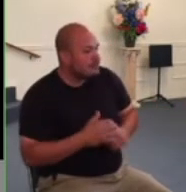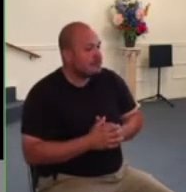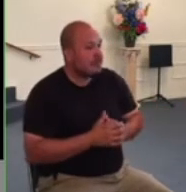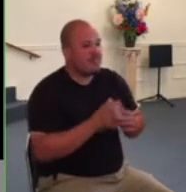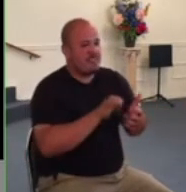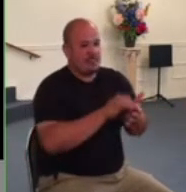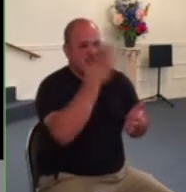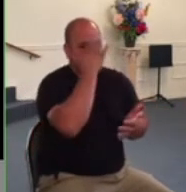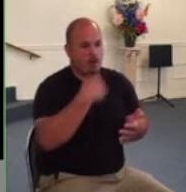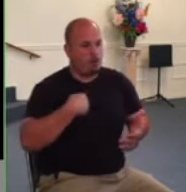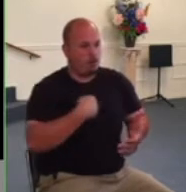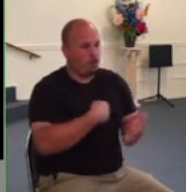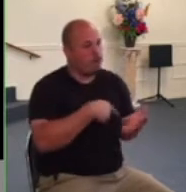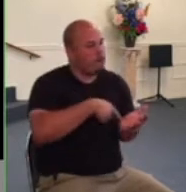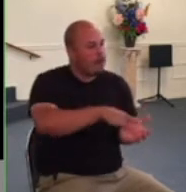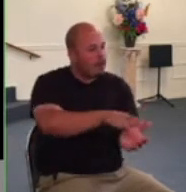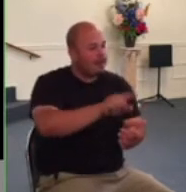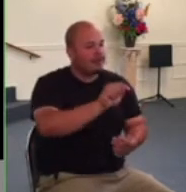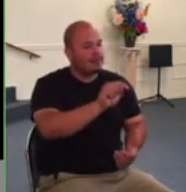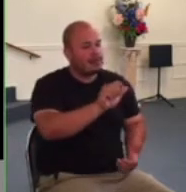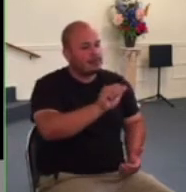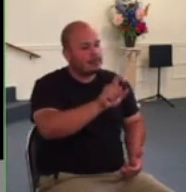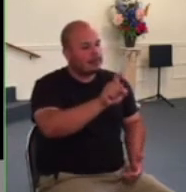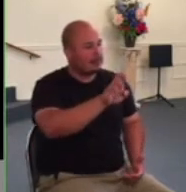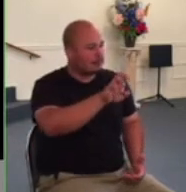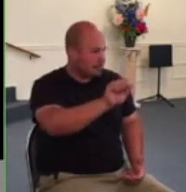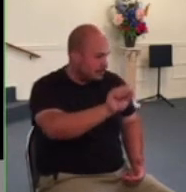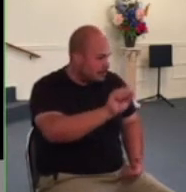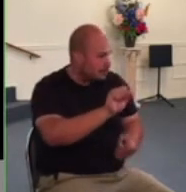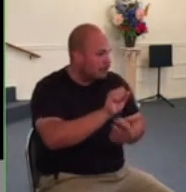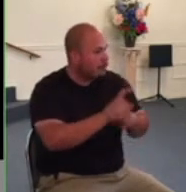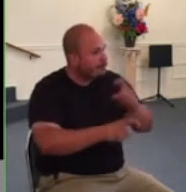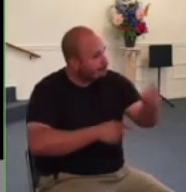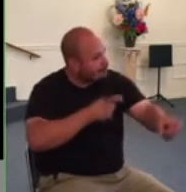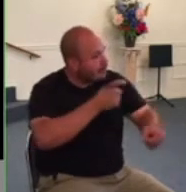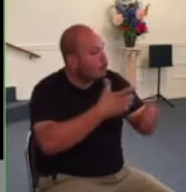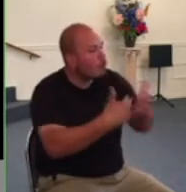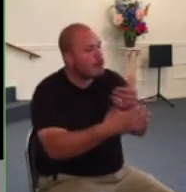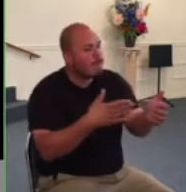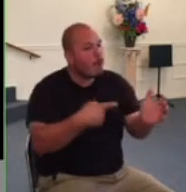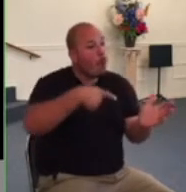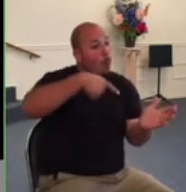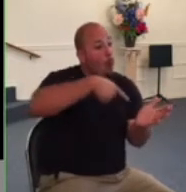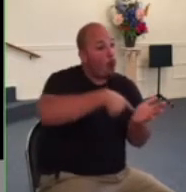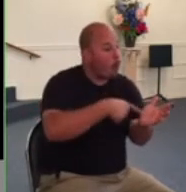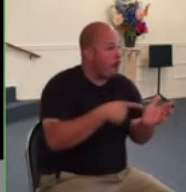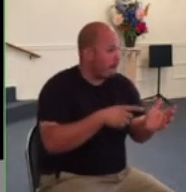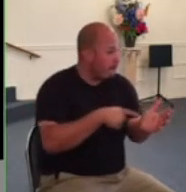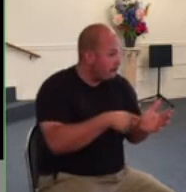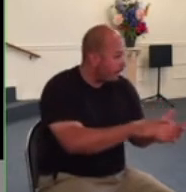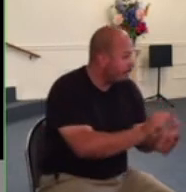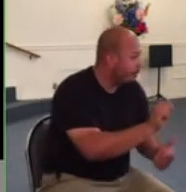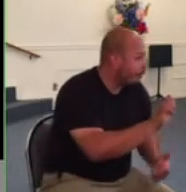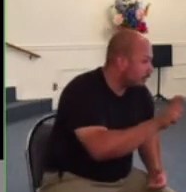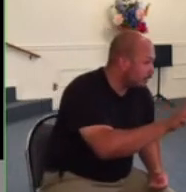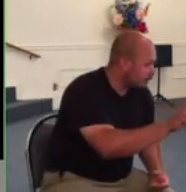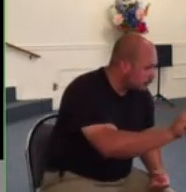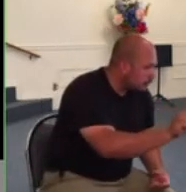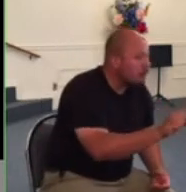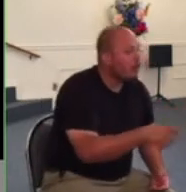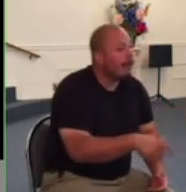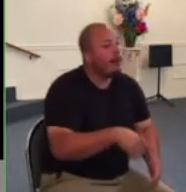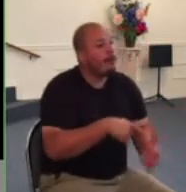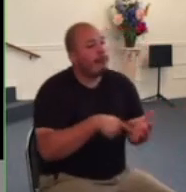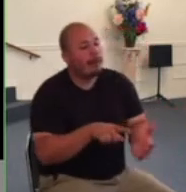give their full time to governing give to everyone what you owe them if you owe taxes pay taxes if revenue then revenue